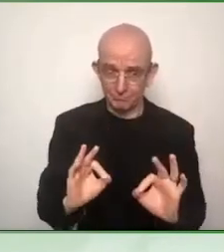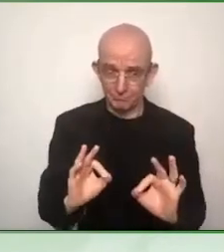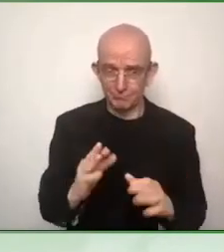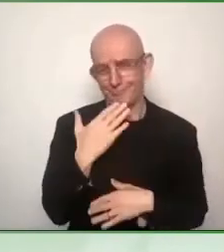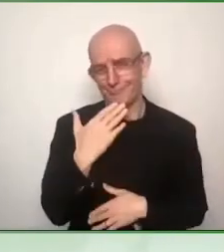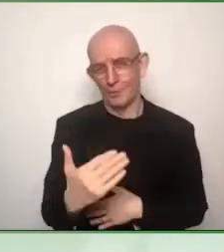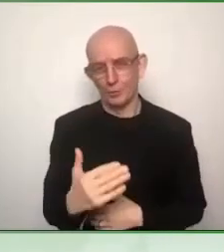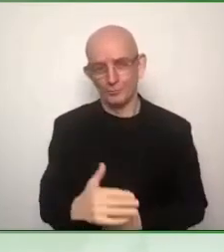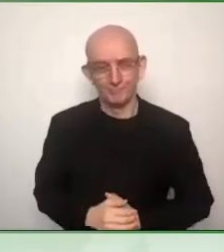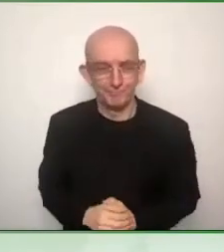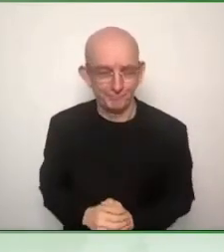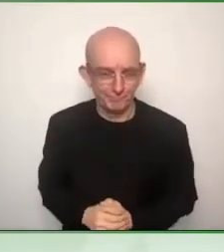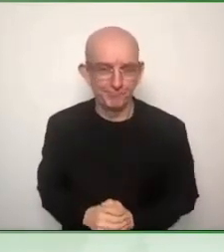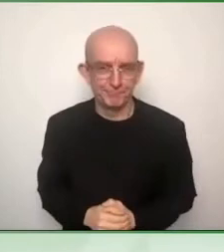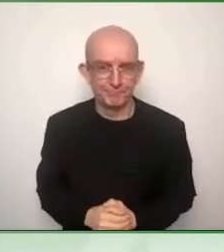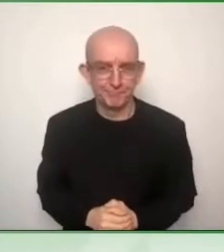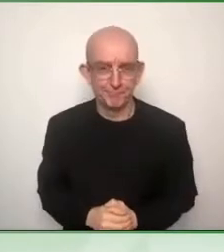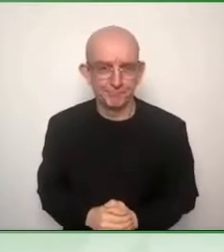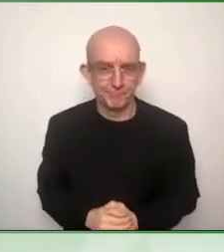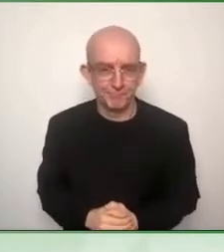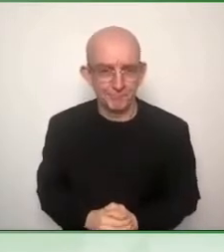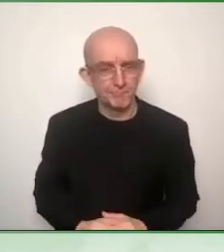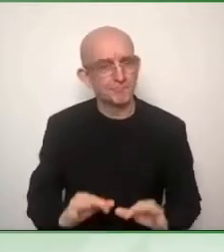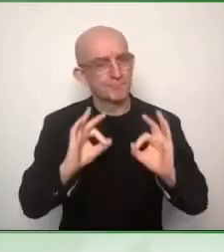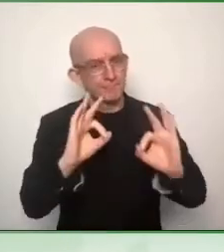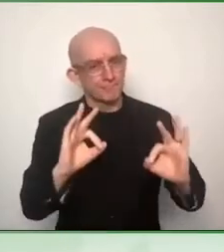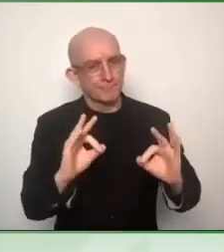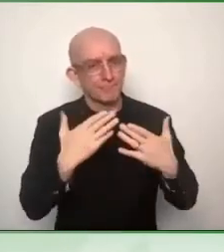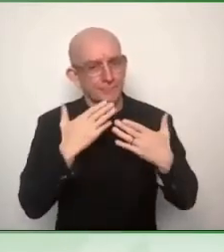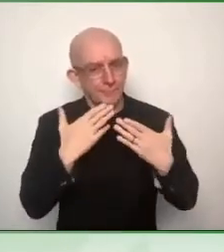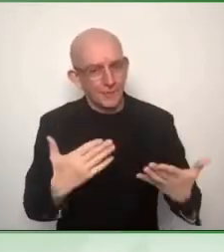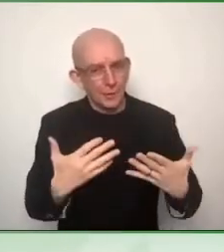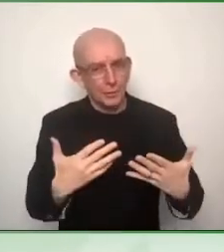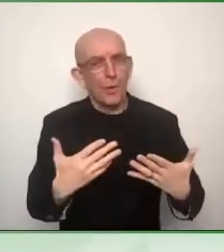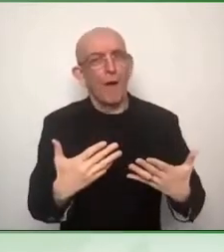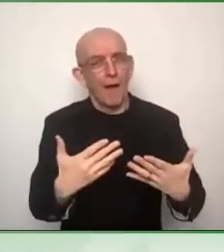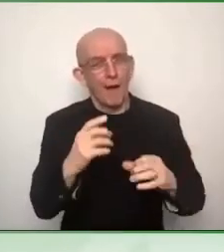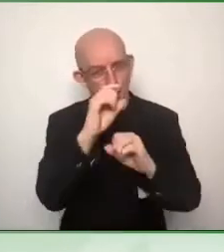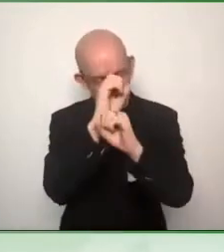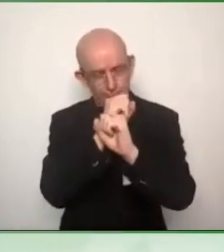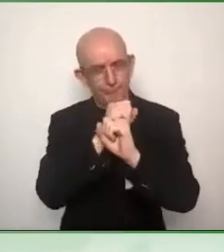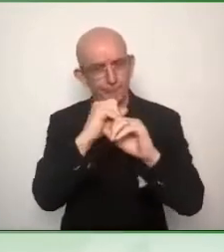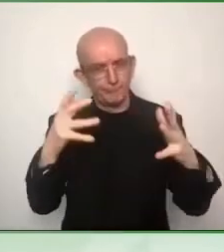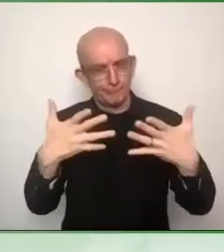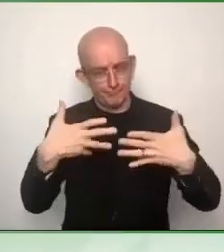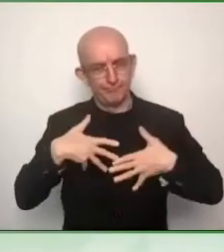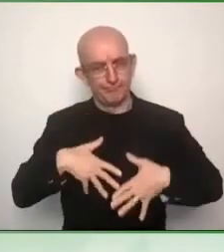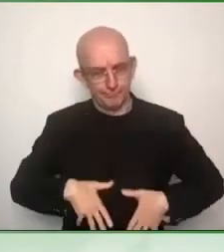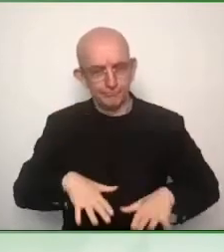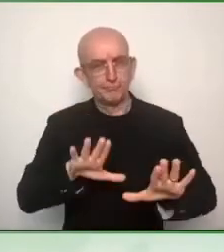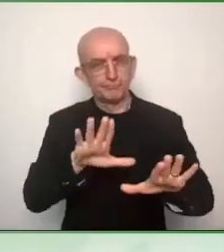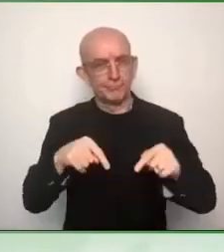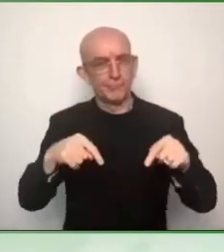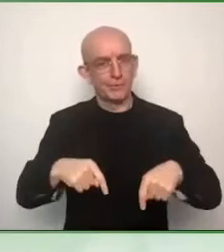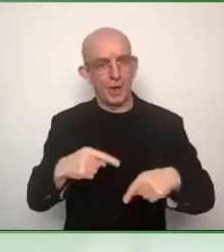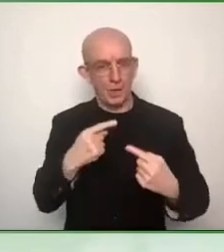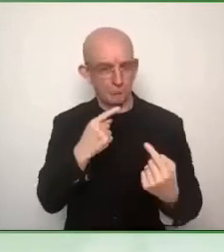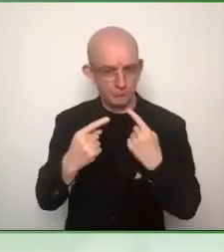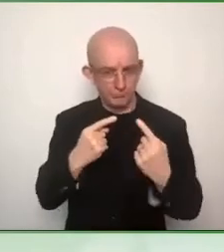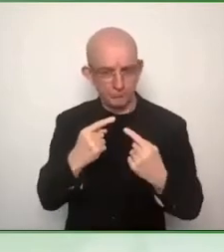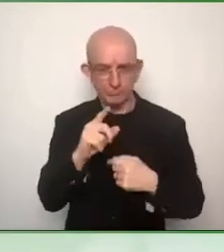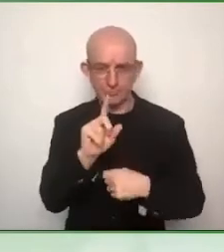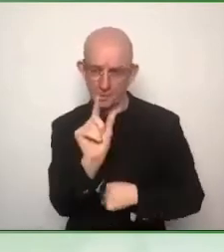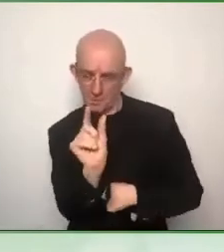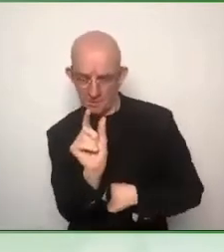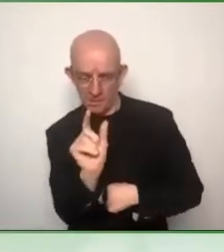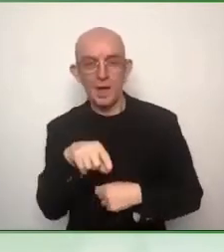this discussion. There are some key terms that the audience needs to understand to fully see how this is going